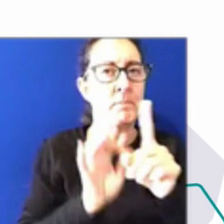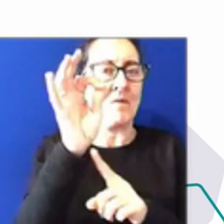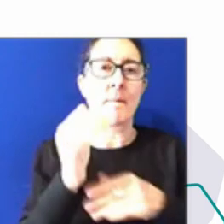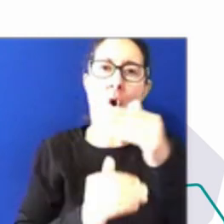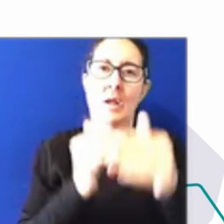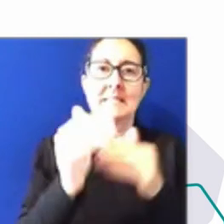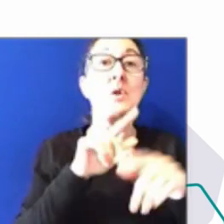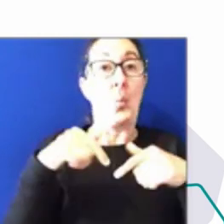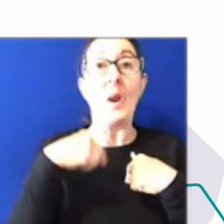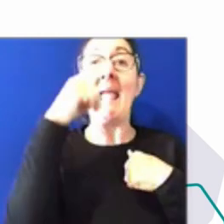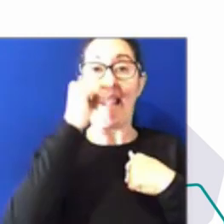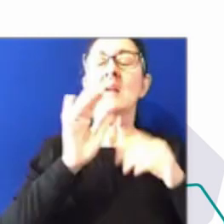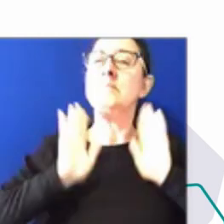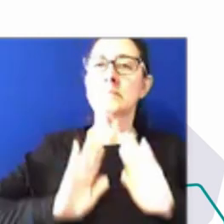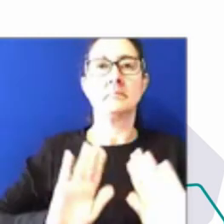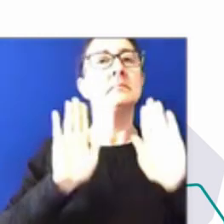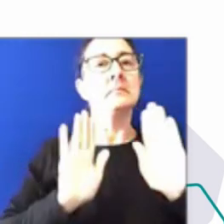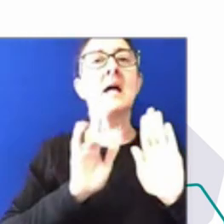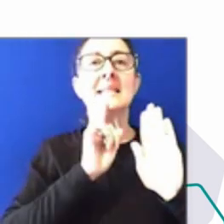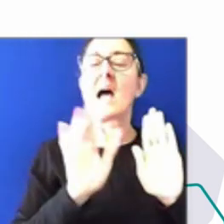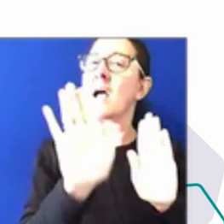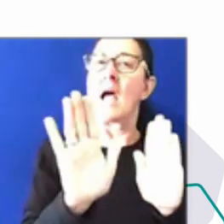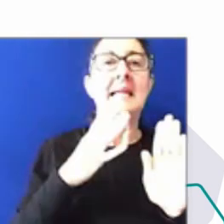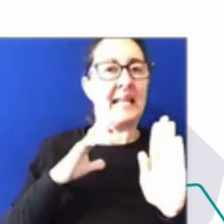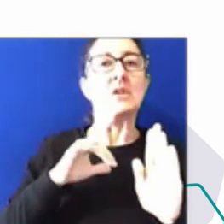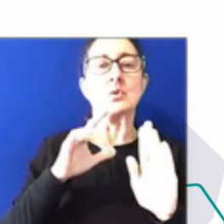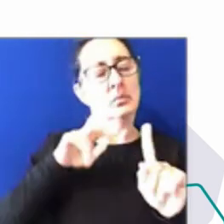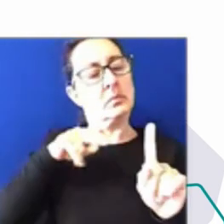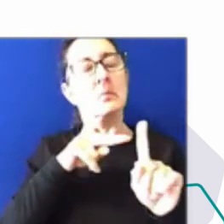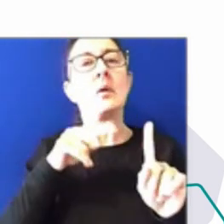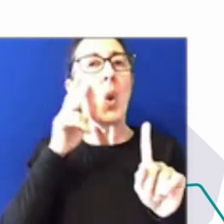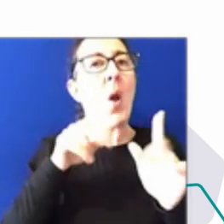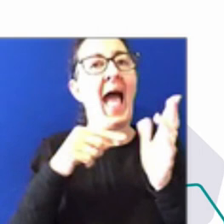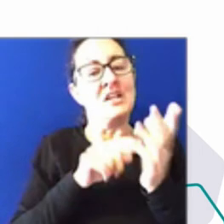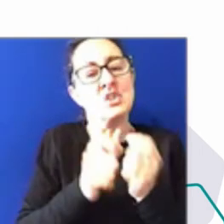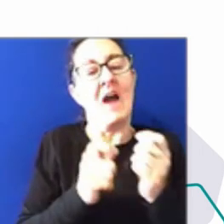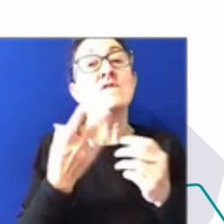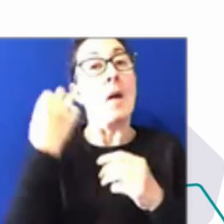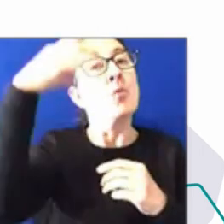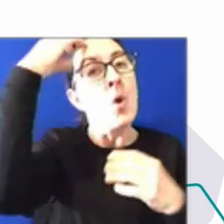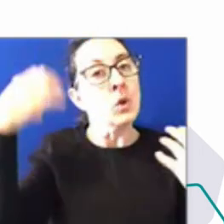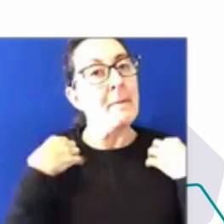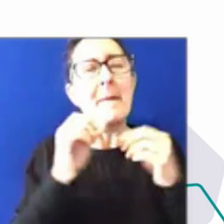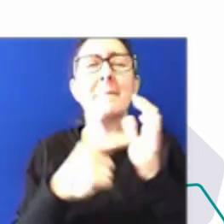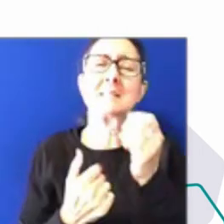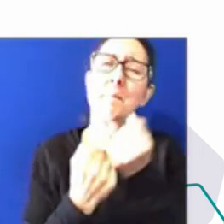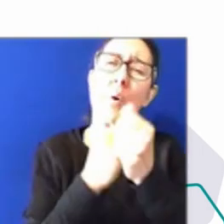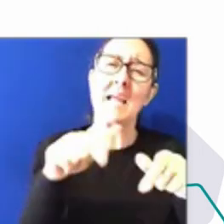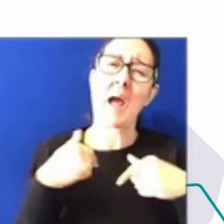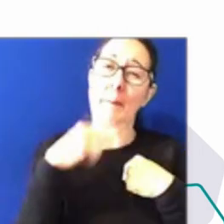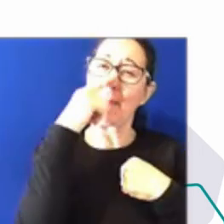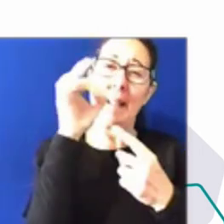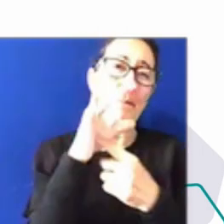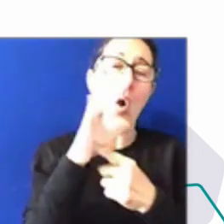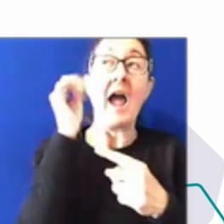draw a line in the sand and codify changes coming out of royal commissions. But supporting our people, because I do know that it has taken a